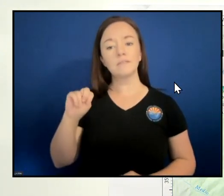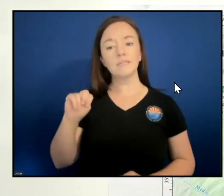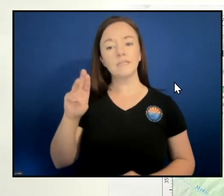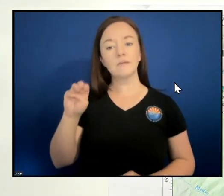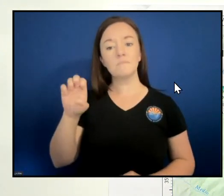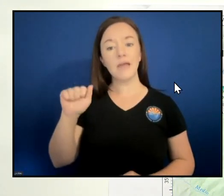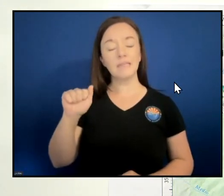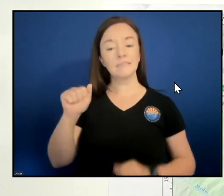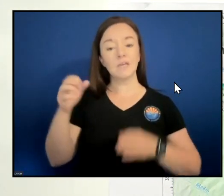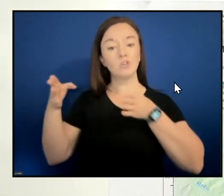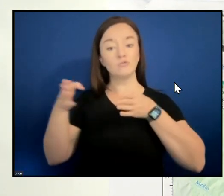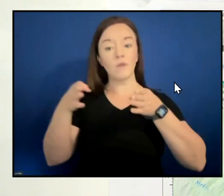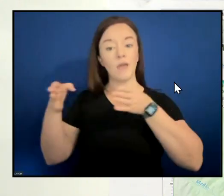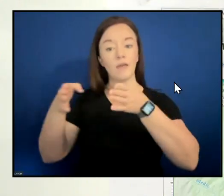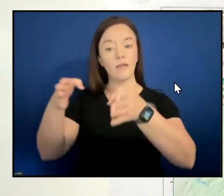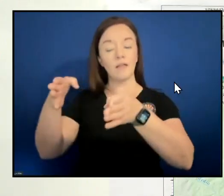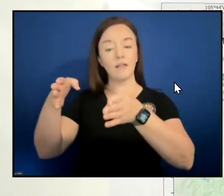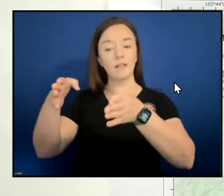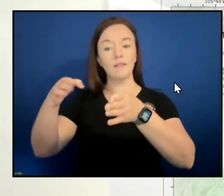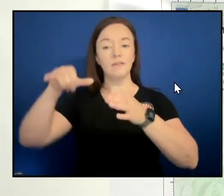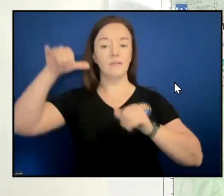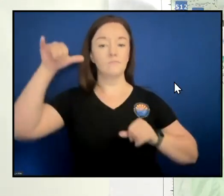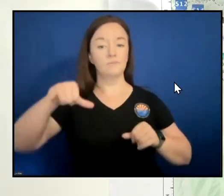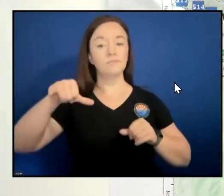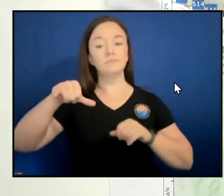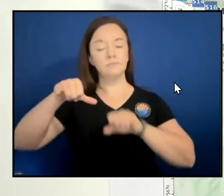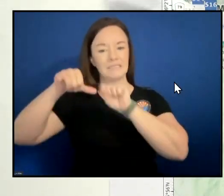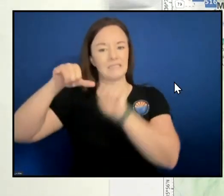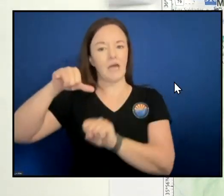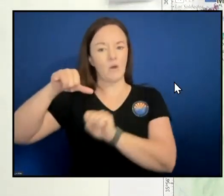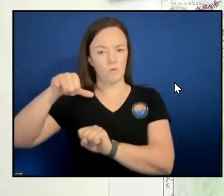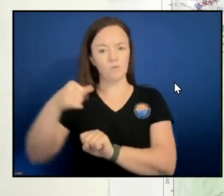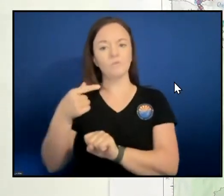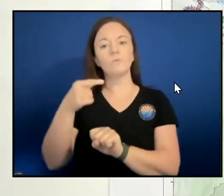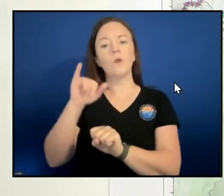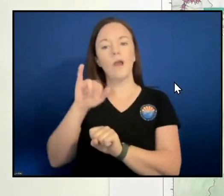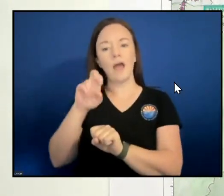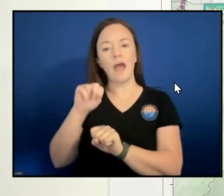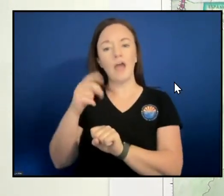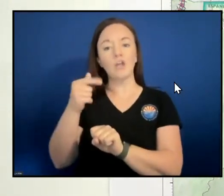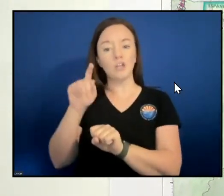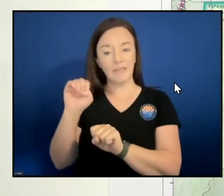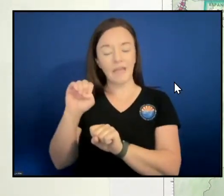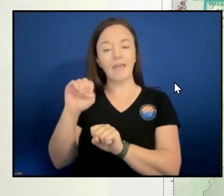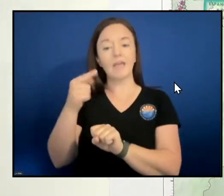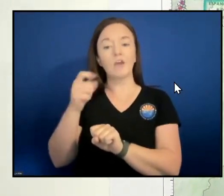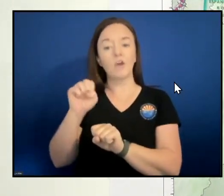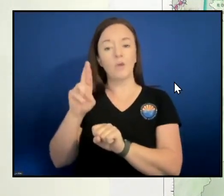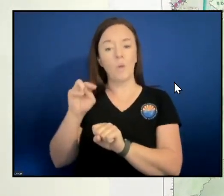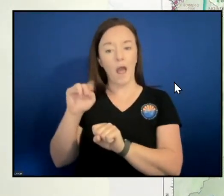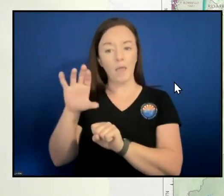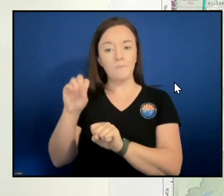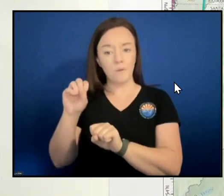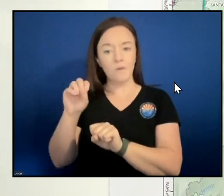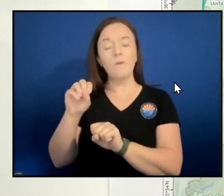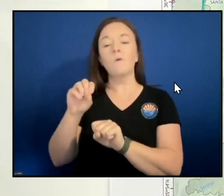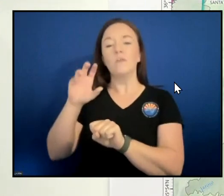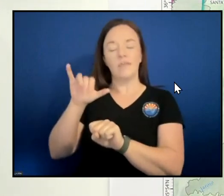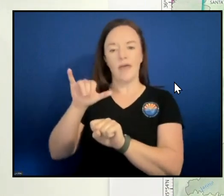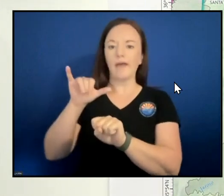towards Iron Gate and Geronimo. And that's to protect our values at risk down in the corridor.